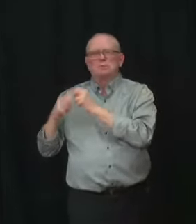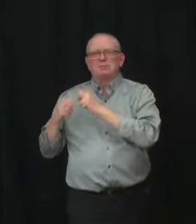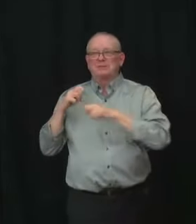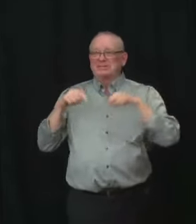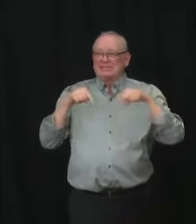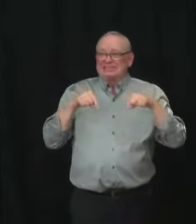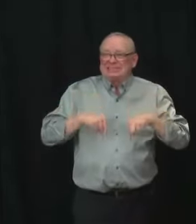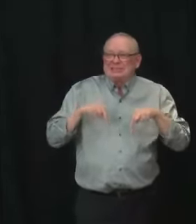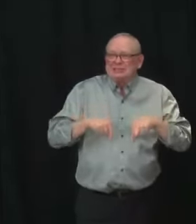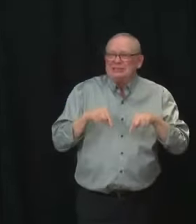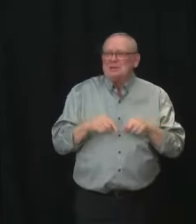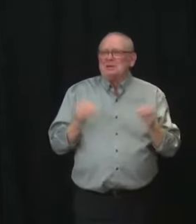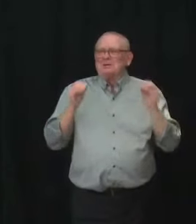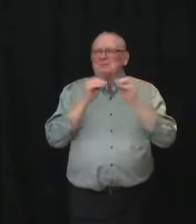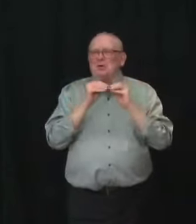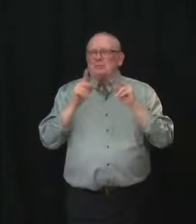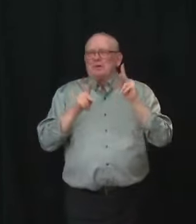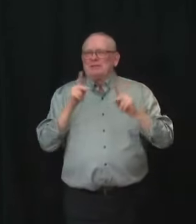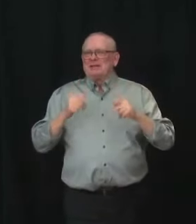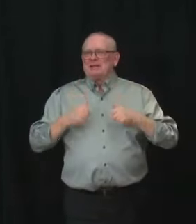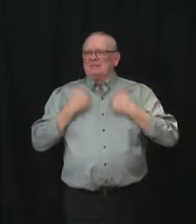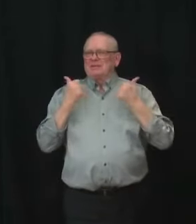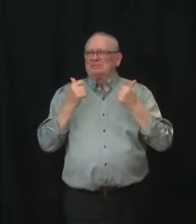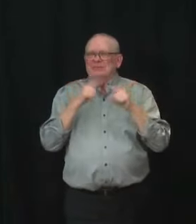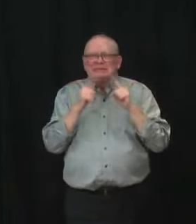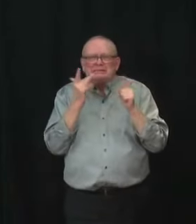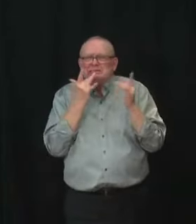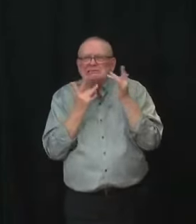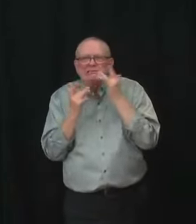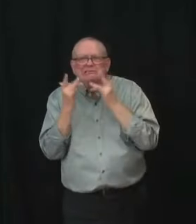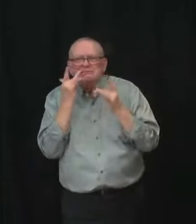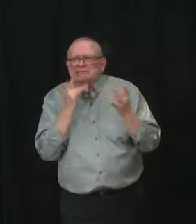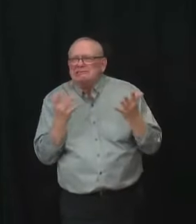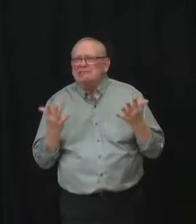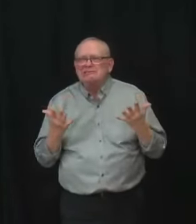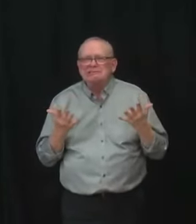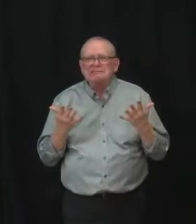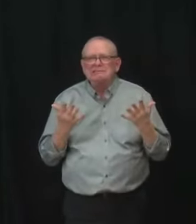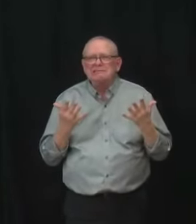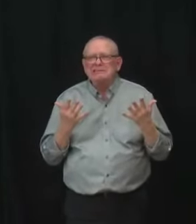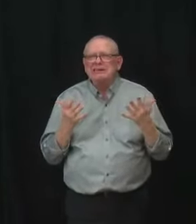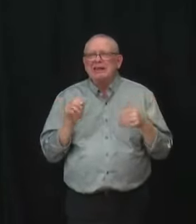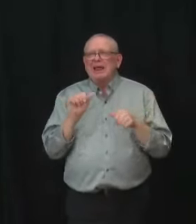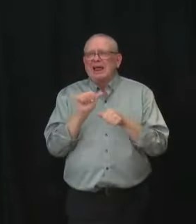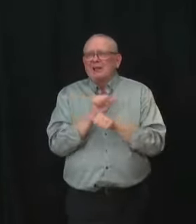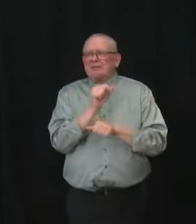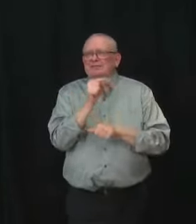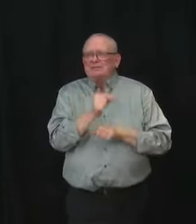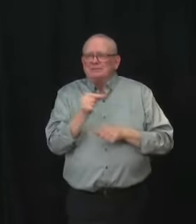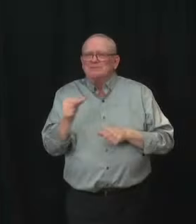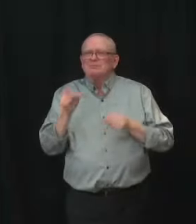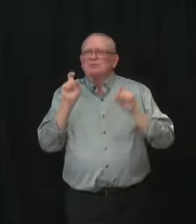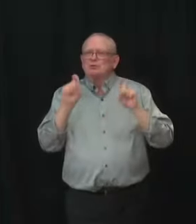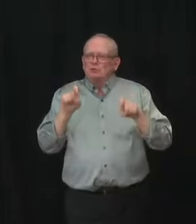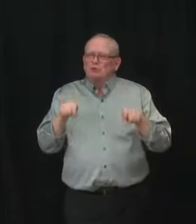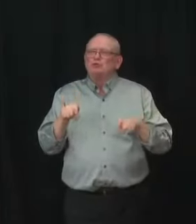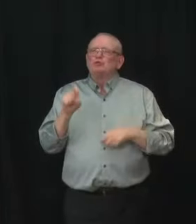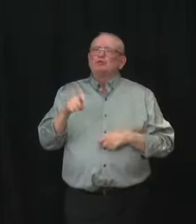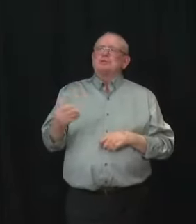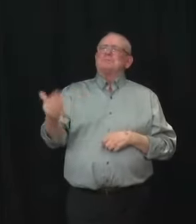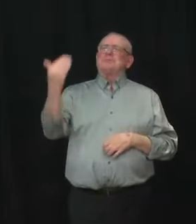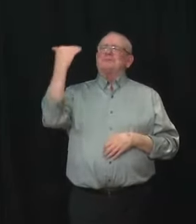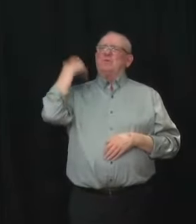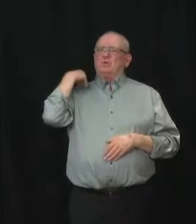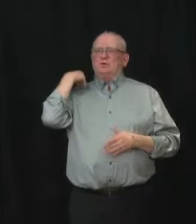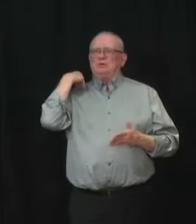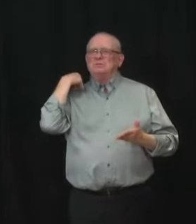to January, our government didn't jump on board to get those tests. And now people are having to pay 30 bucks, 40